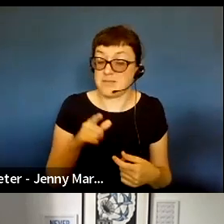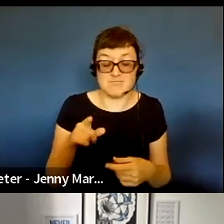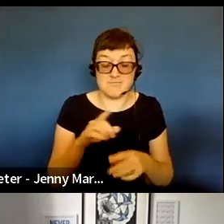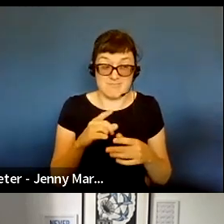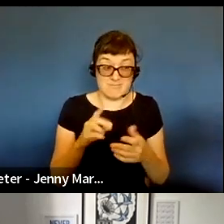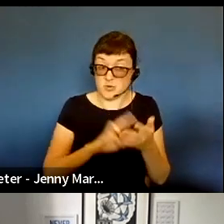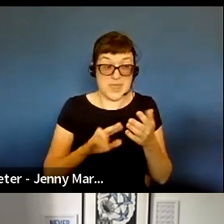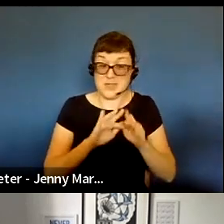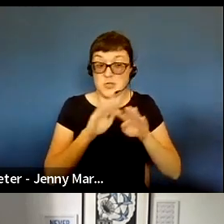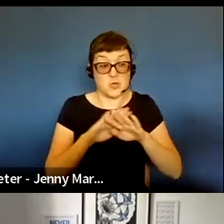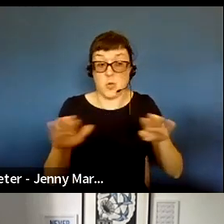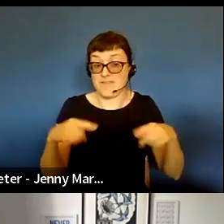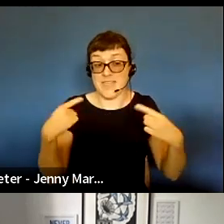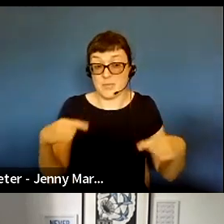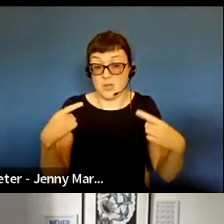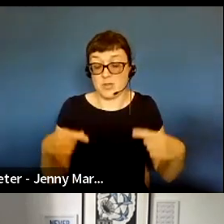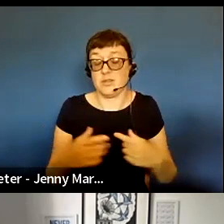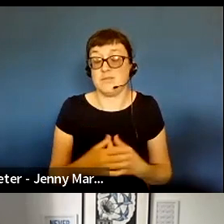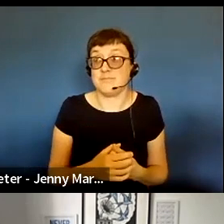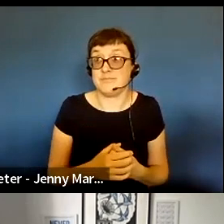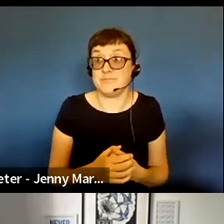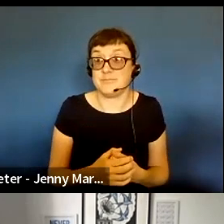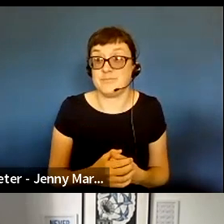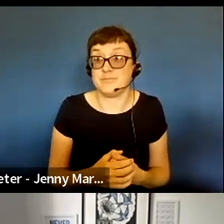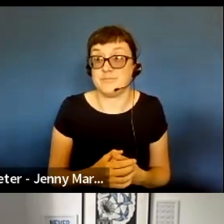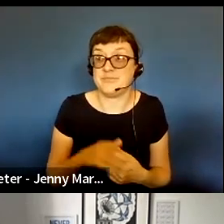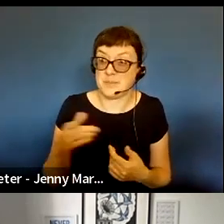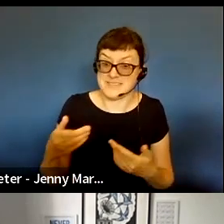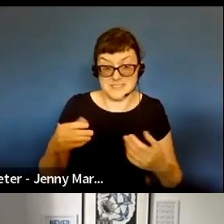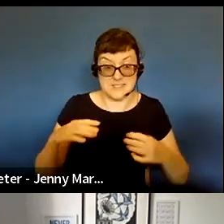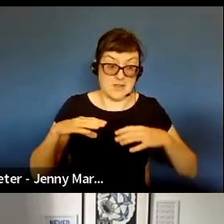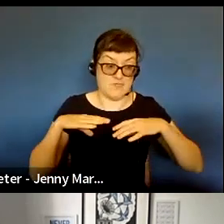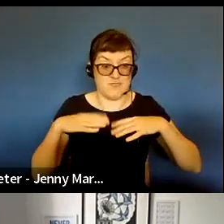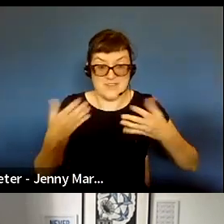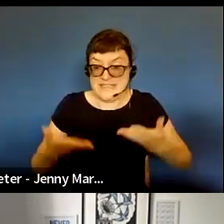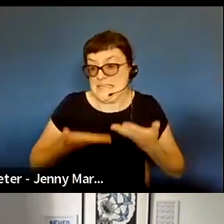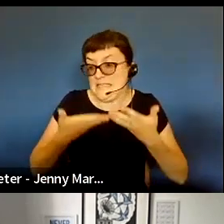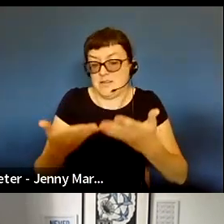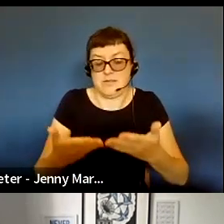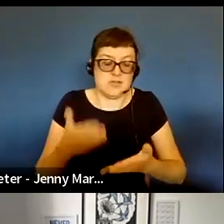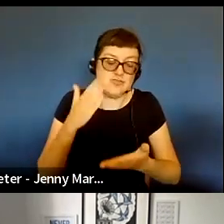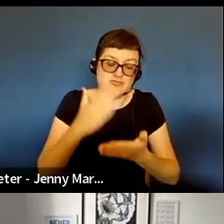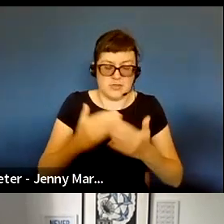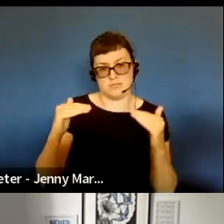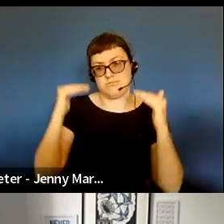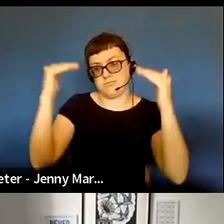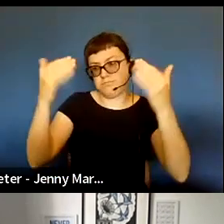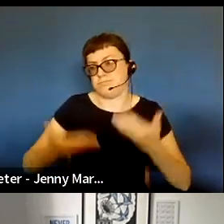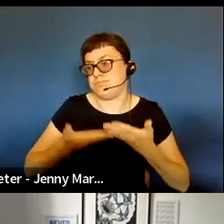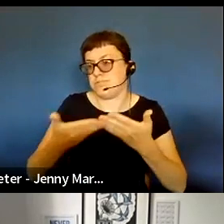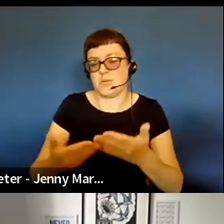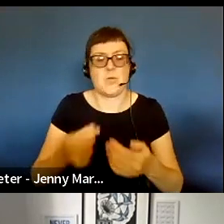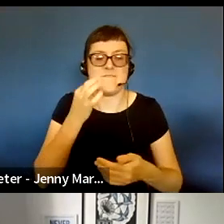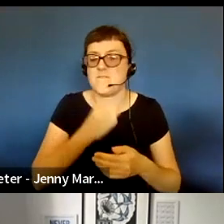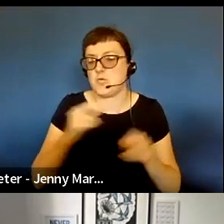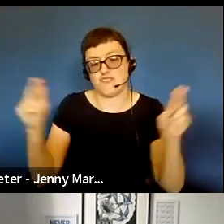unfortunately, and, and so they're, they're kind of, they're freely given their high trust. And they come with as few restrictions as